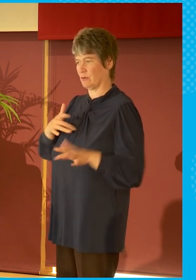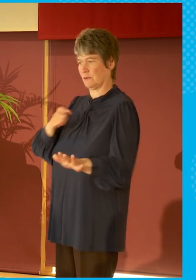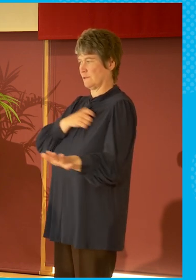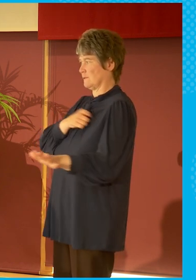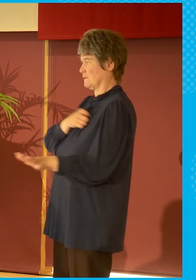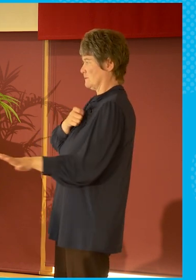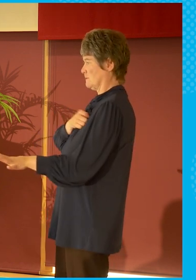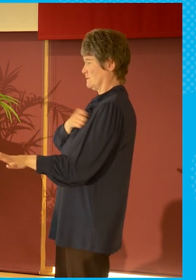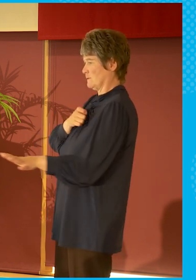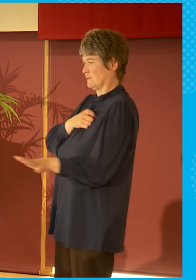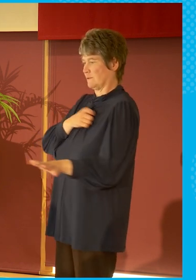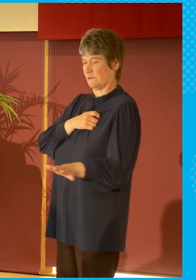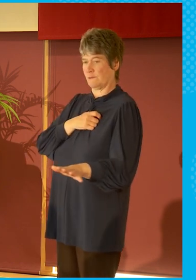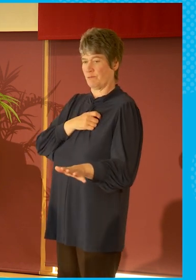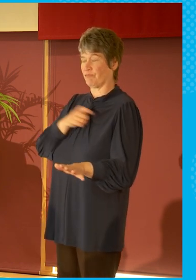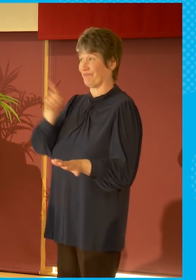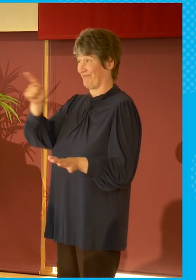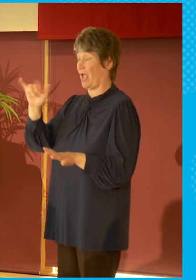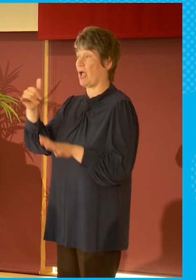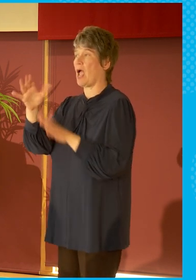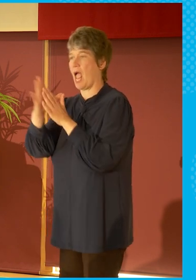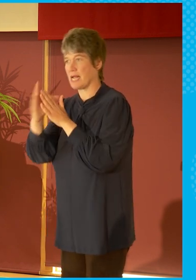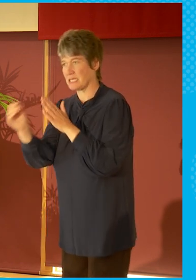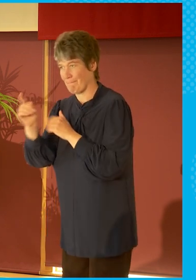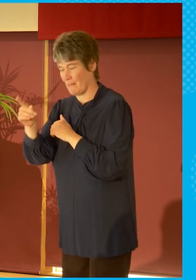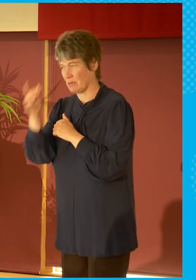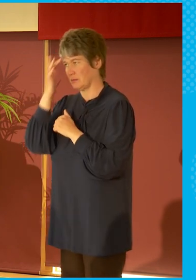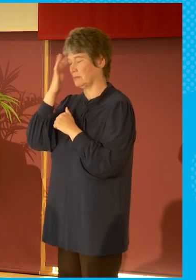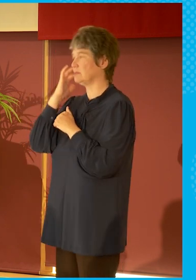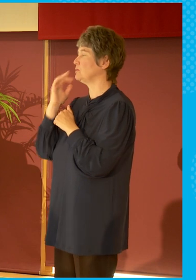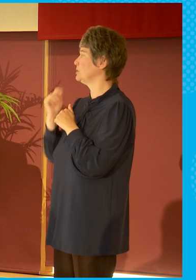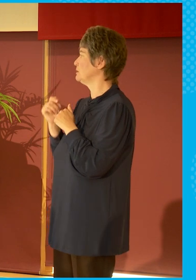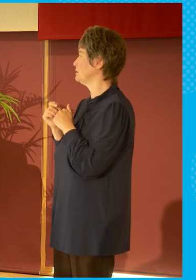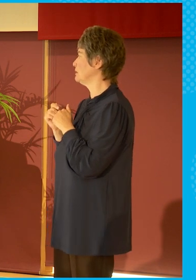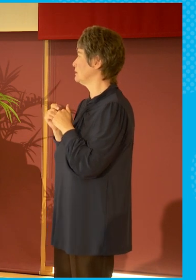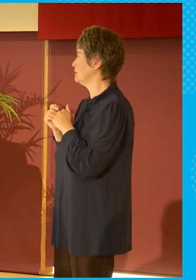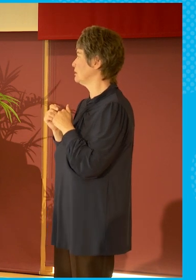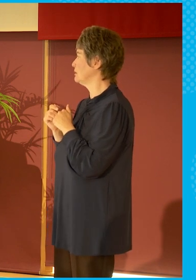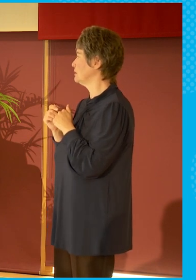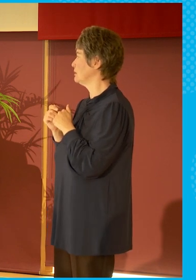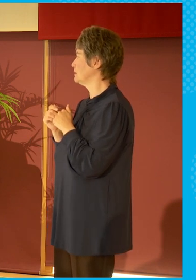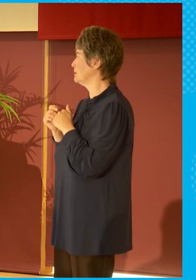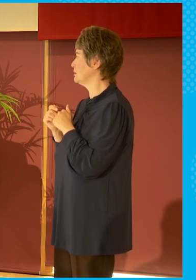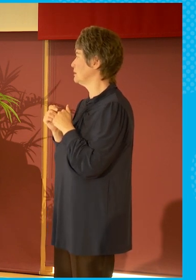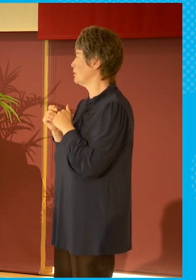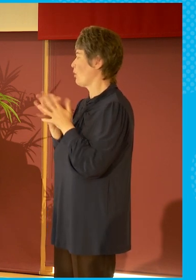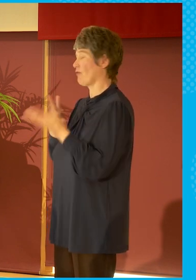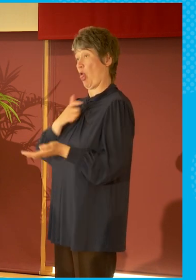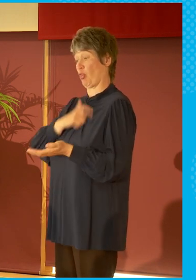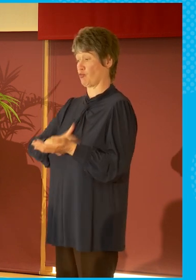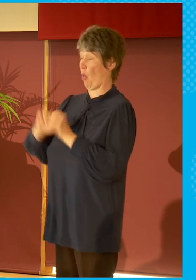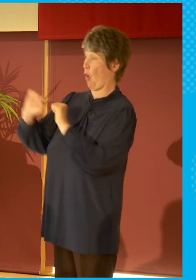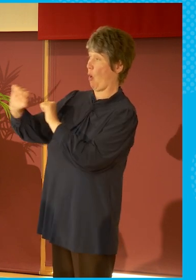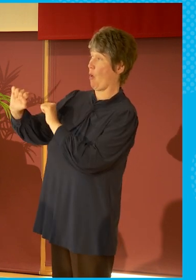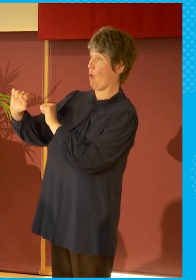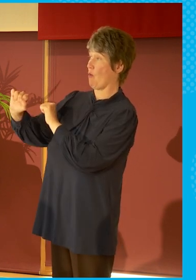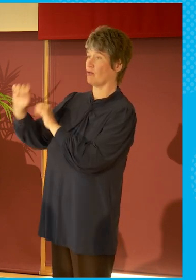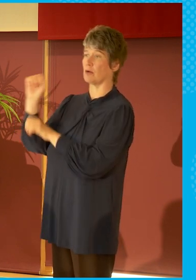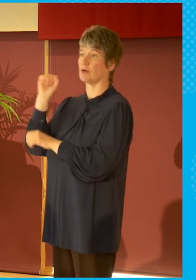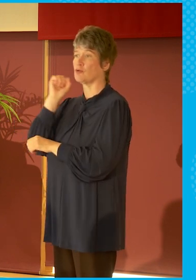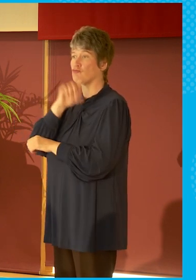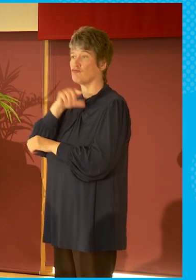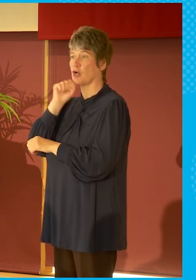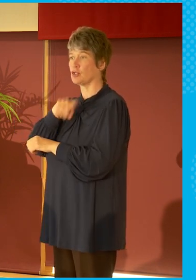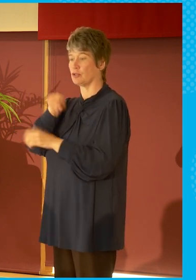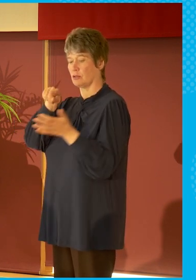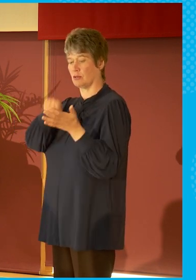The kind of the best example of that, but there have, of course, been others, was, of course, the role of Russian trolling during